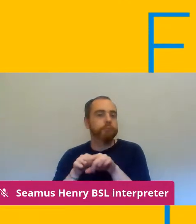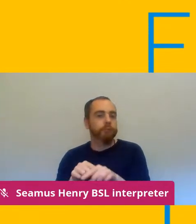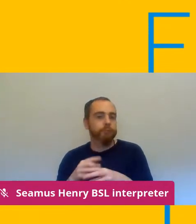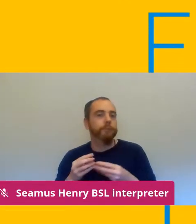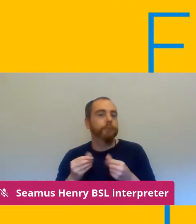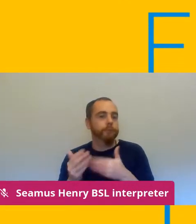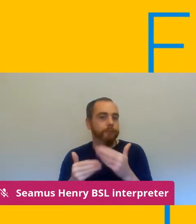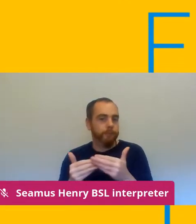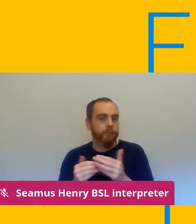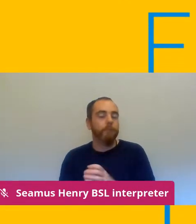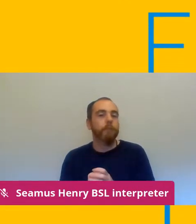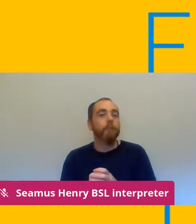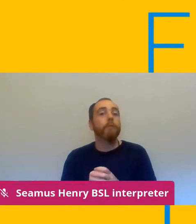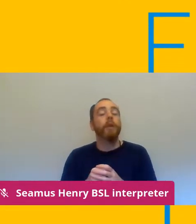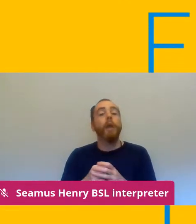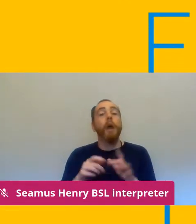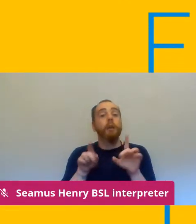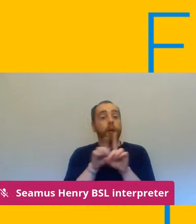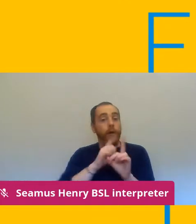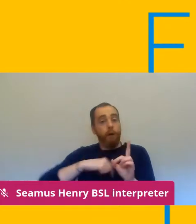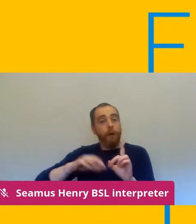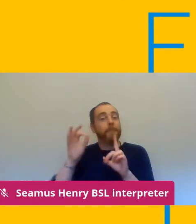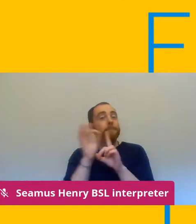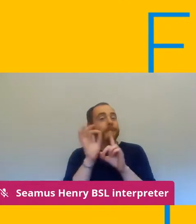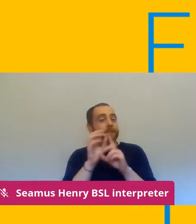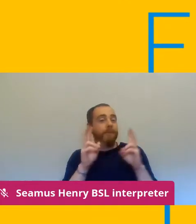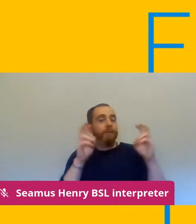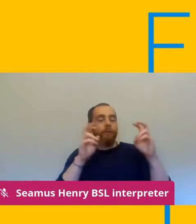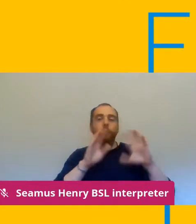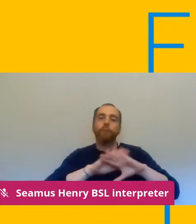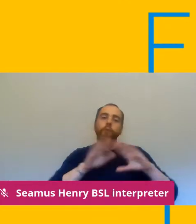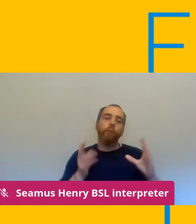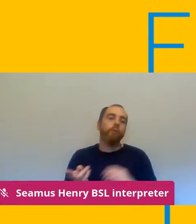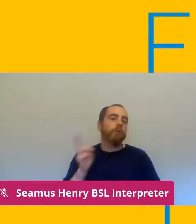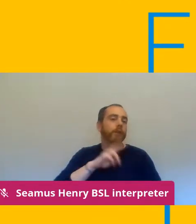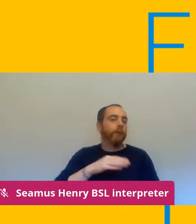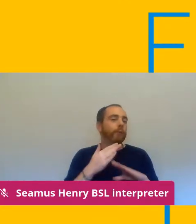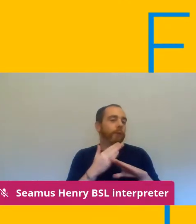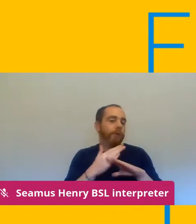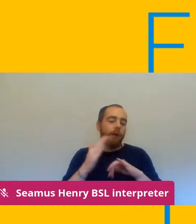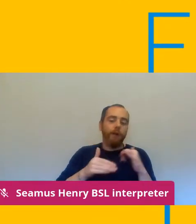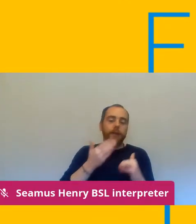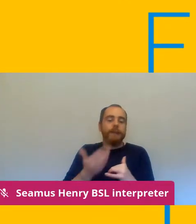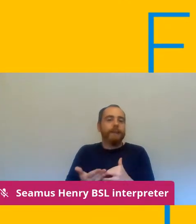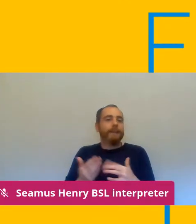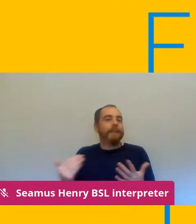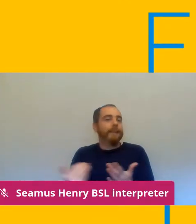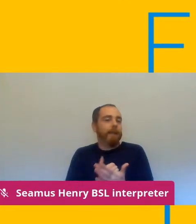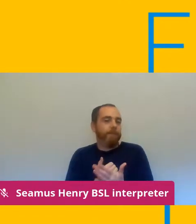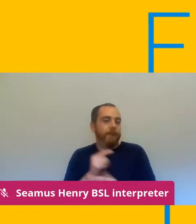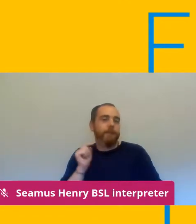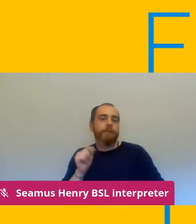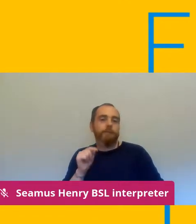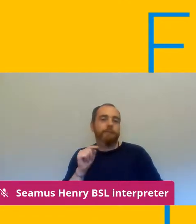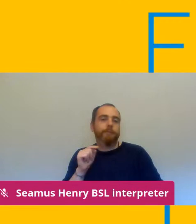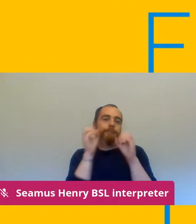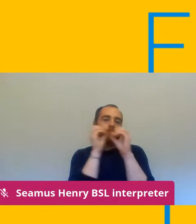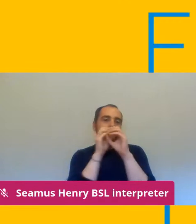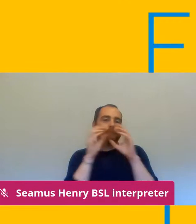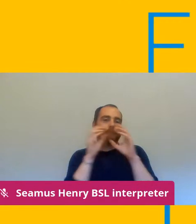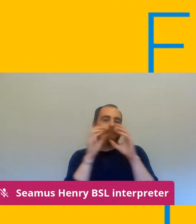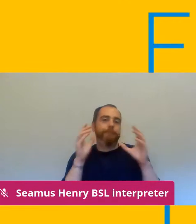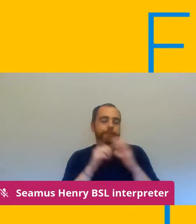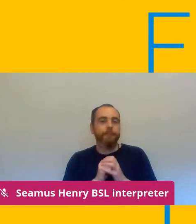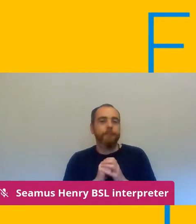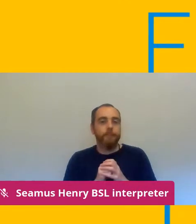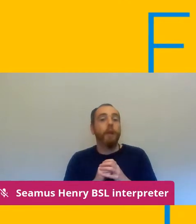no return to work until it's safe to do so um what happened over the summer uh after that was essentially most of